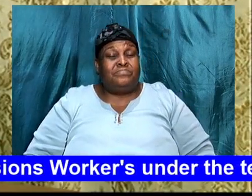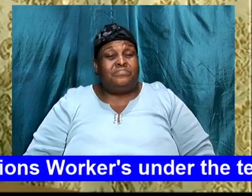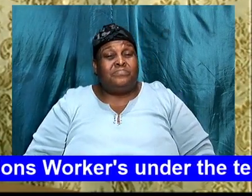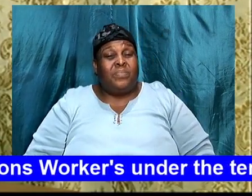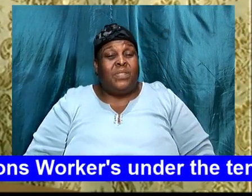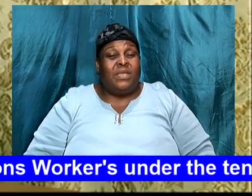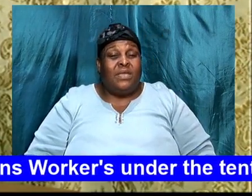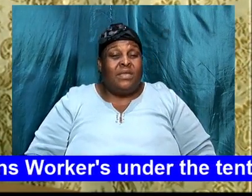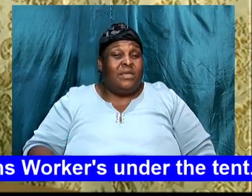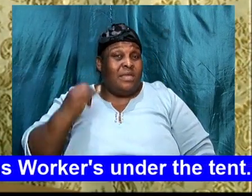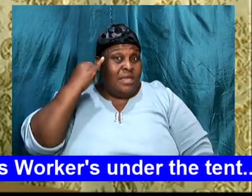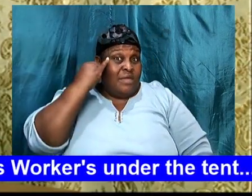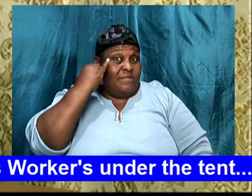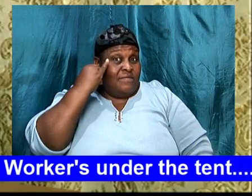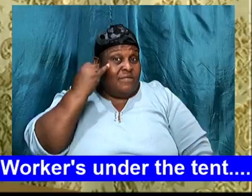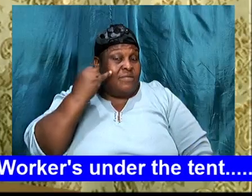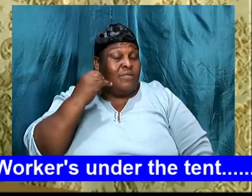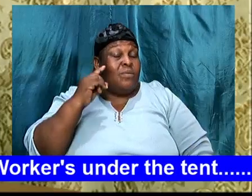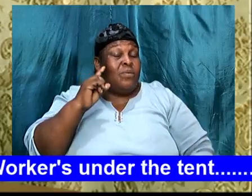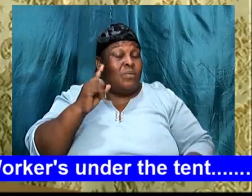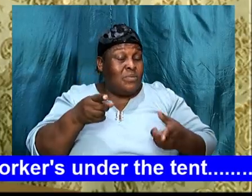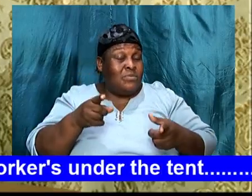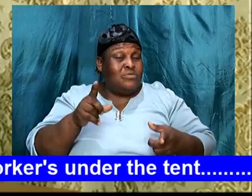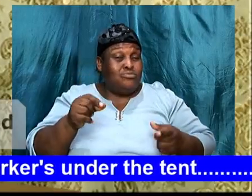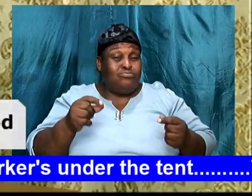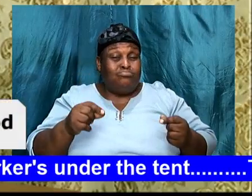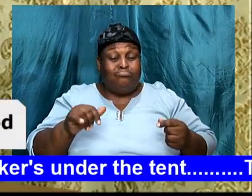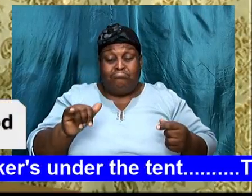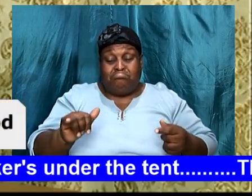And if we are going to do that, we have to remember,